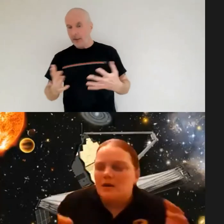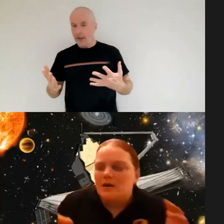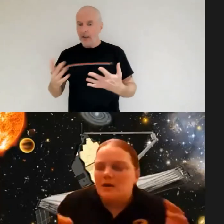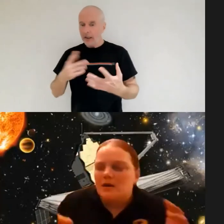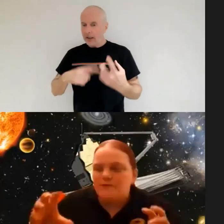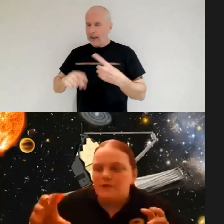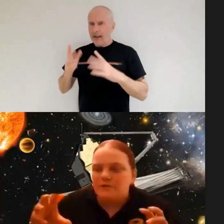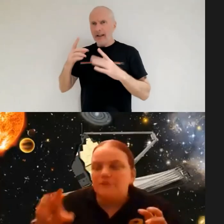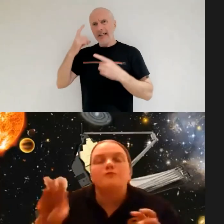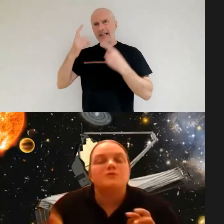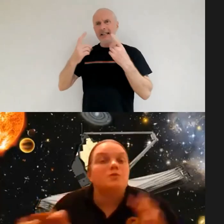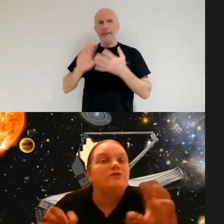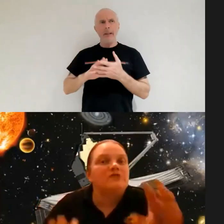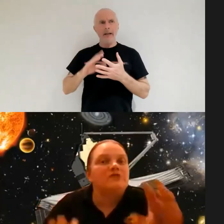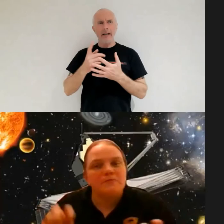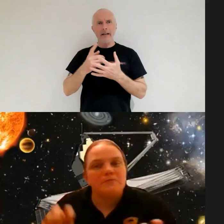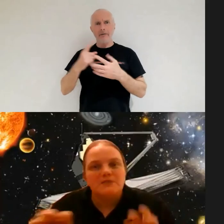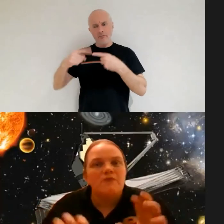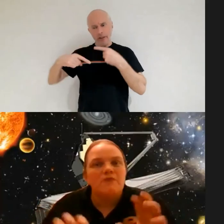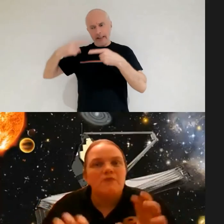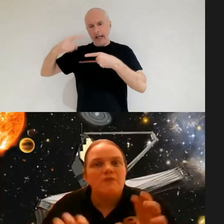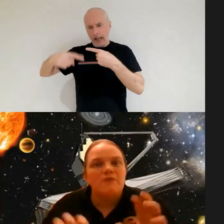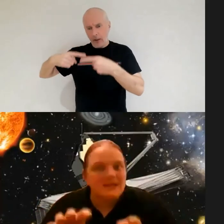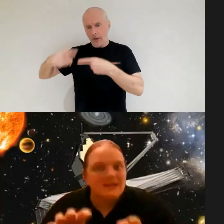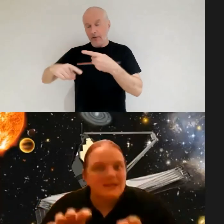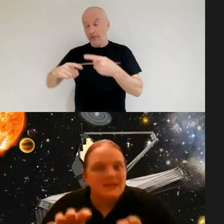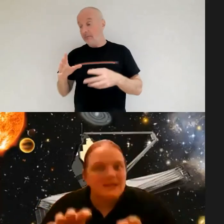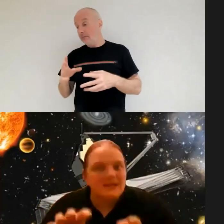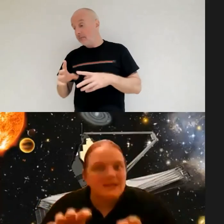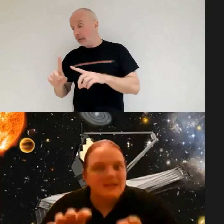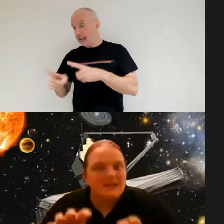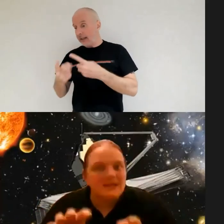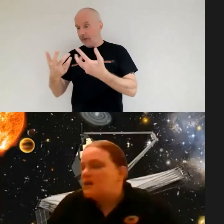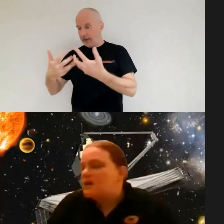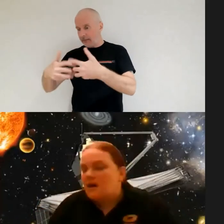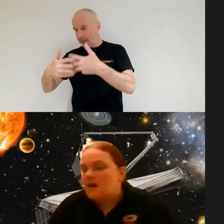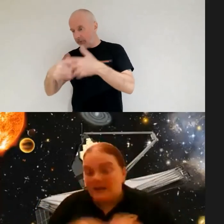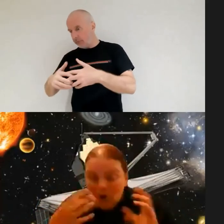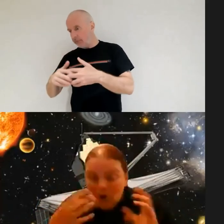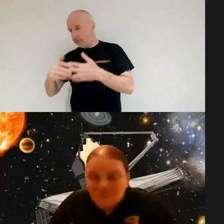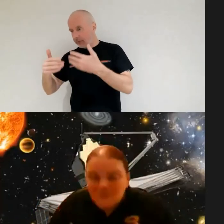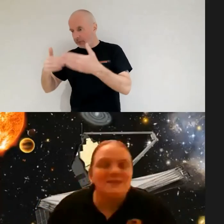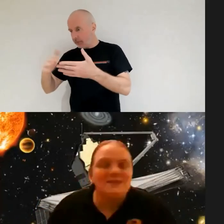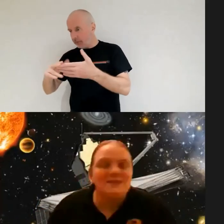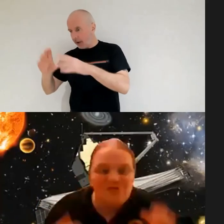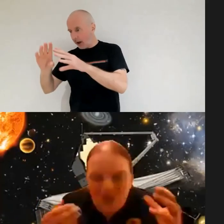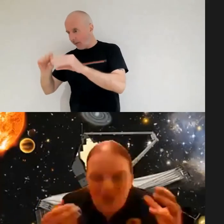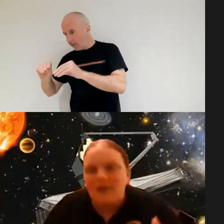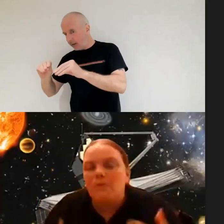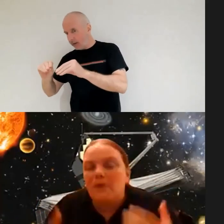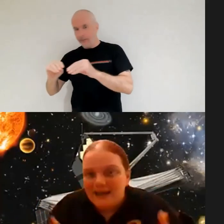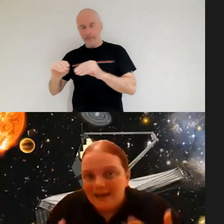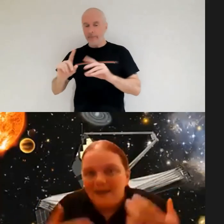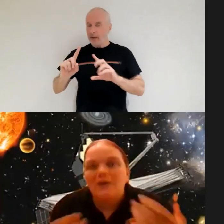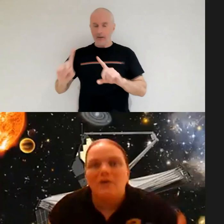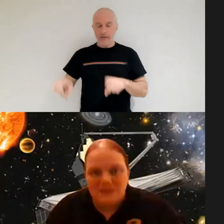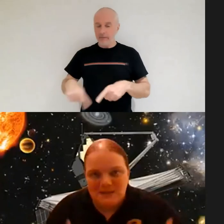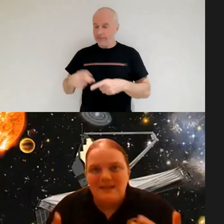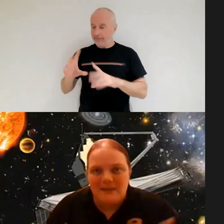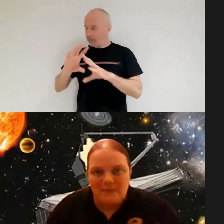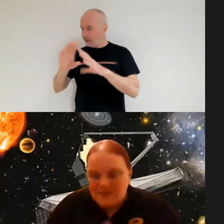we're going to have to choose which instruments are running at a particular time you certainly can't get the whole telescope chugging away